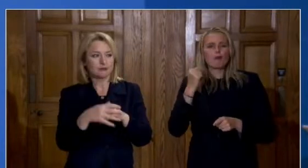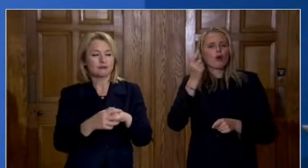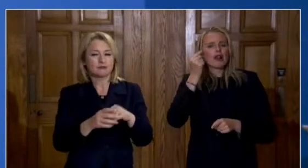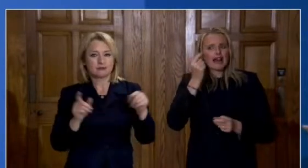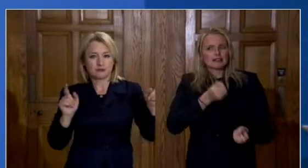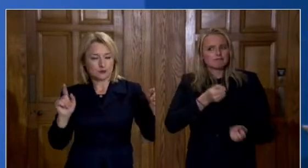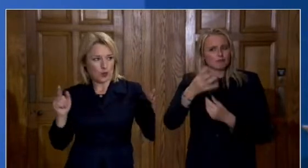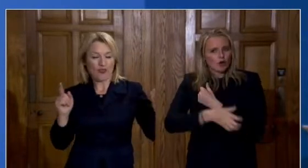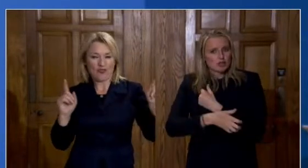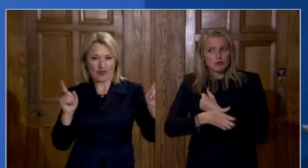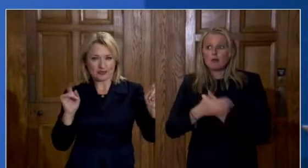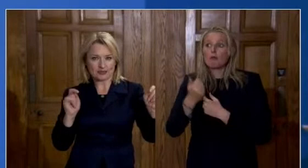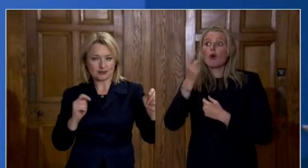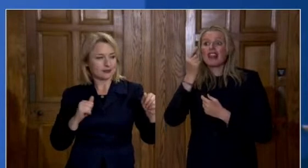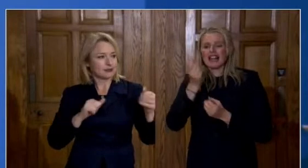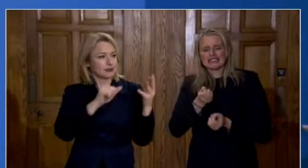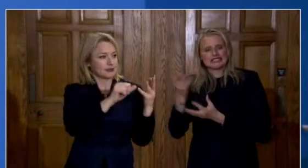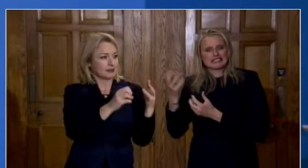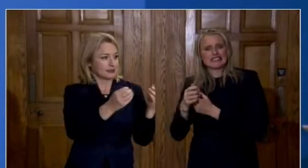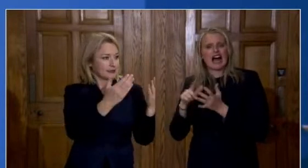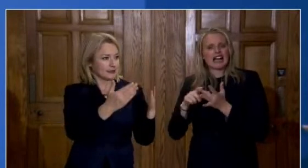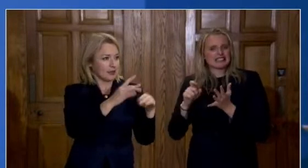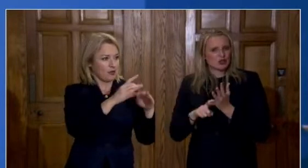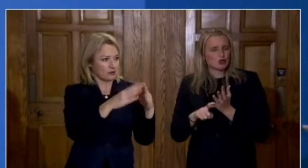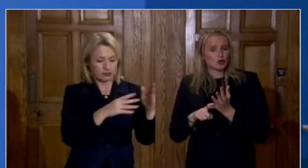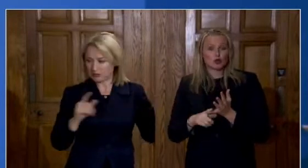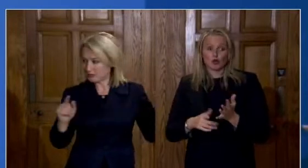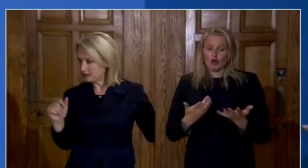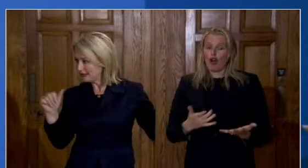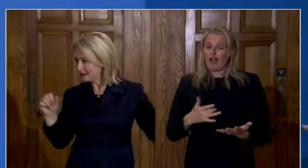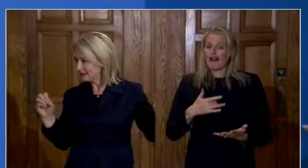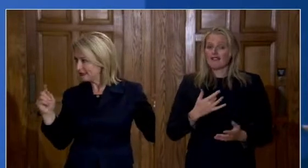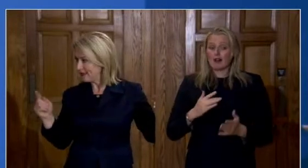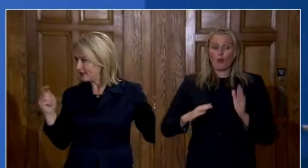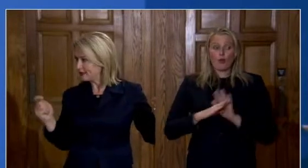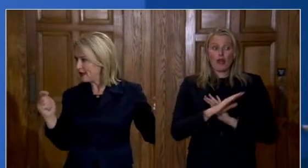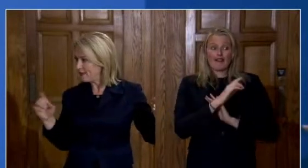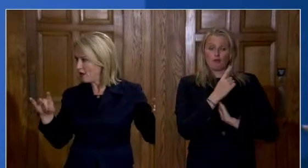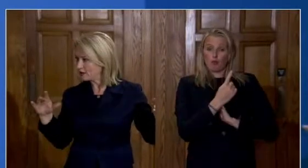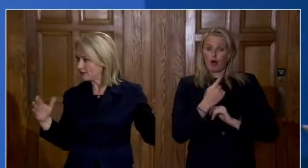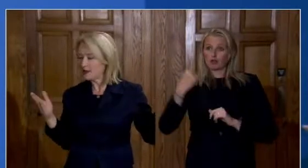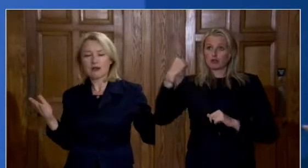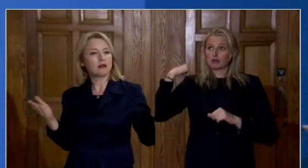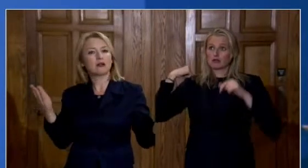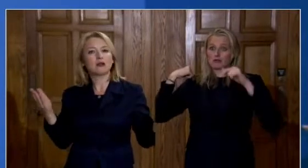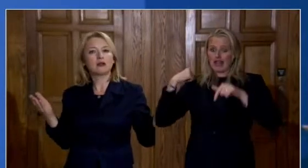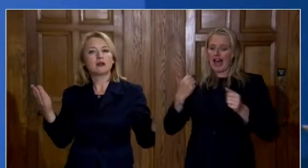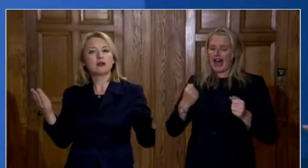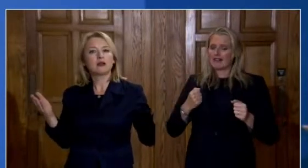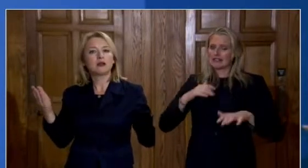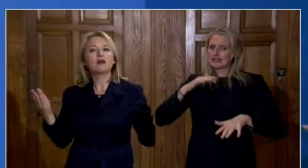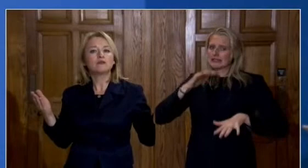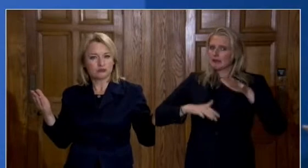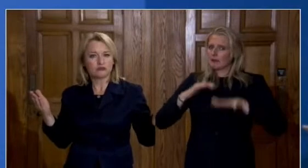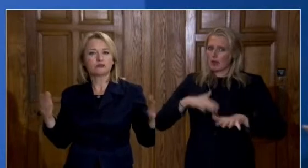comparable numbers of cases now as in an equivalent stage of the first wave